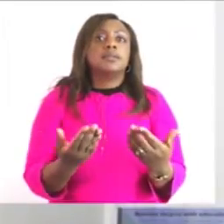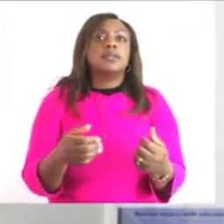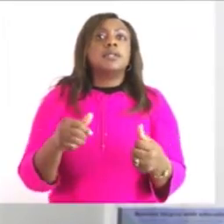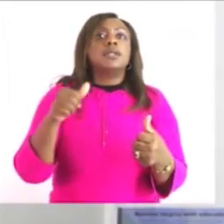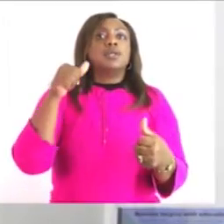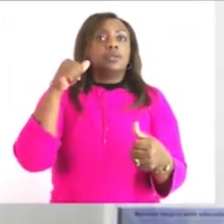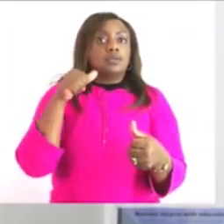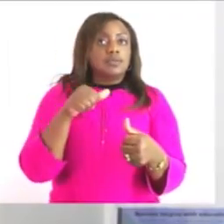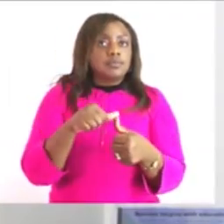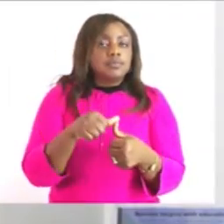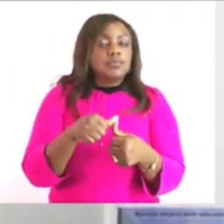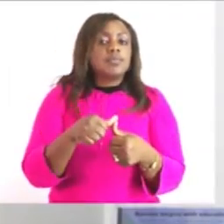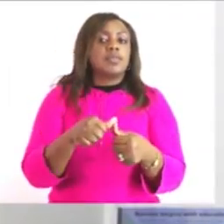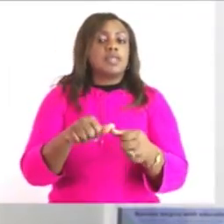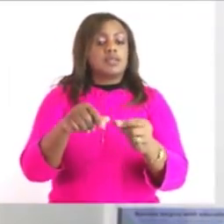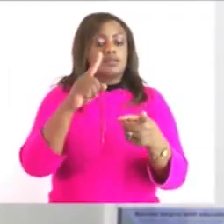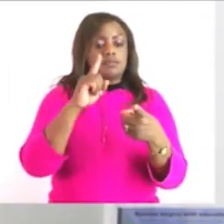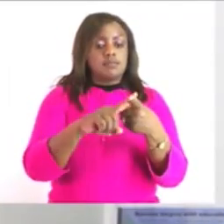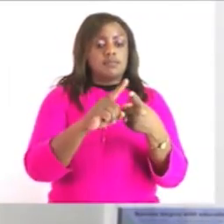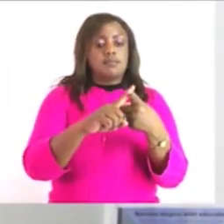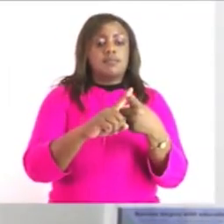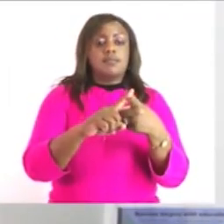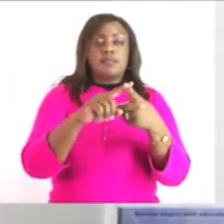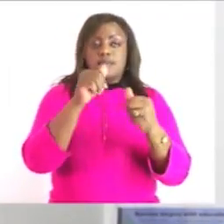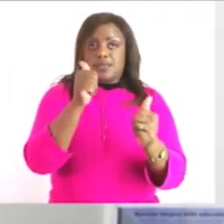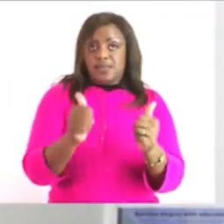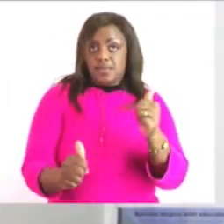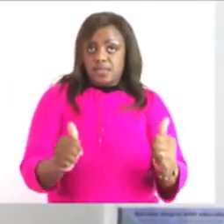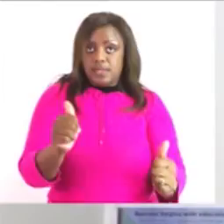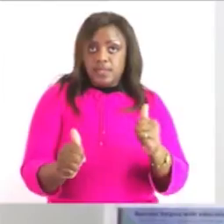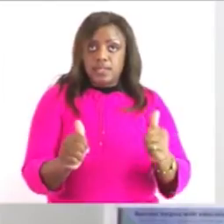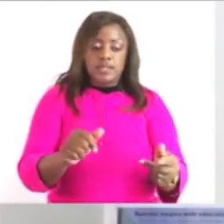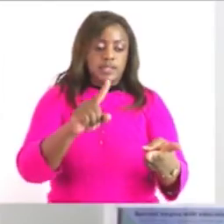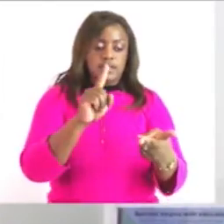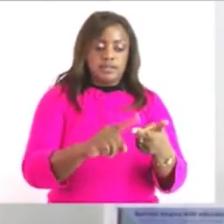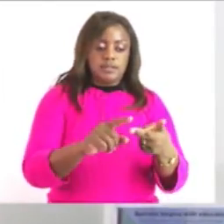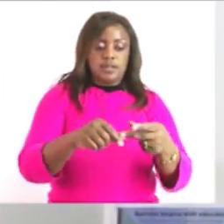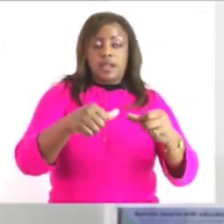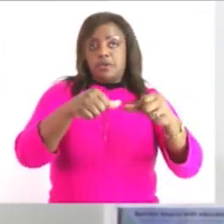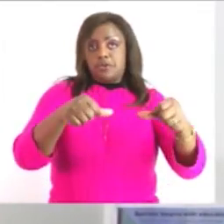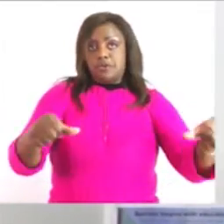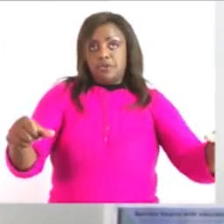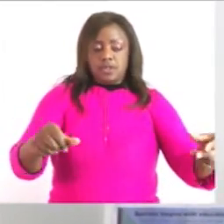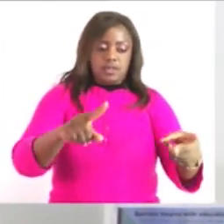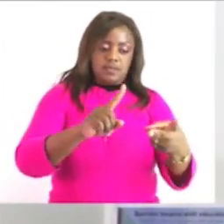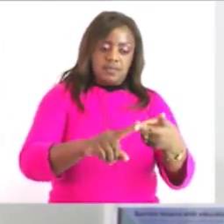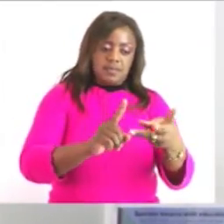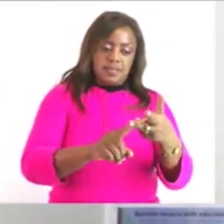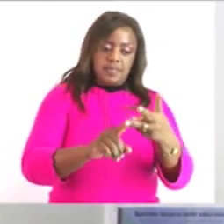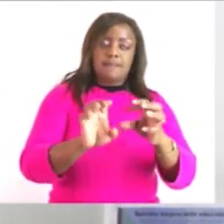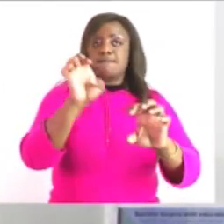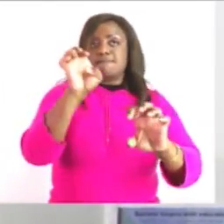give the estimate first um do you want to make to give an